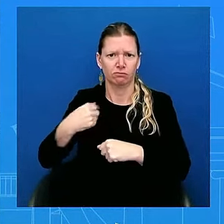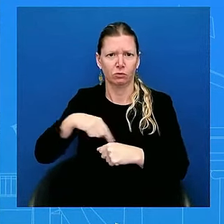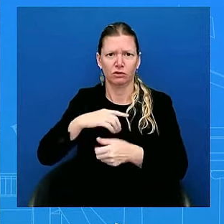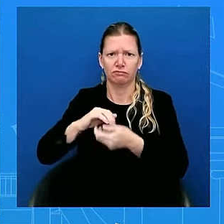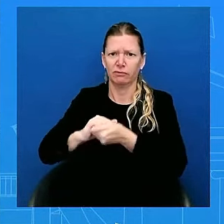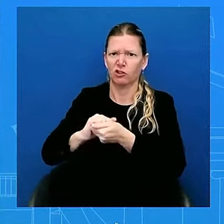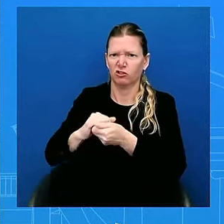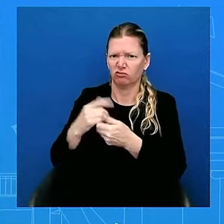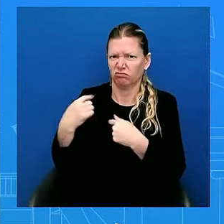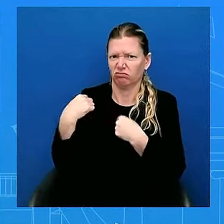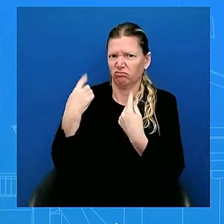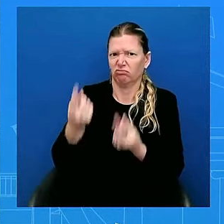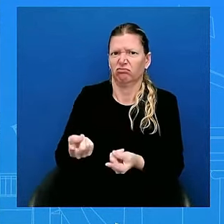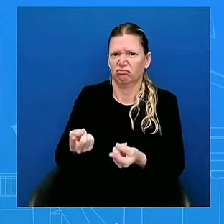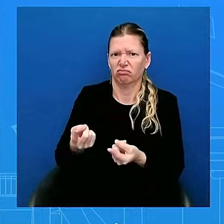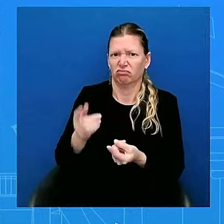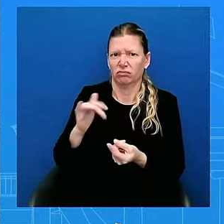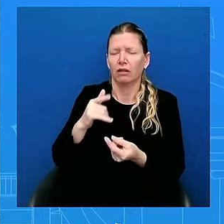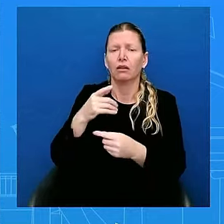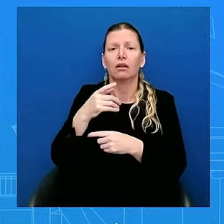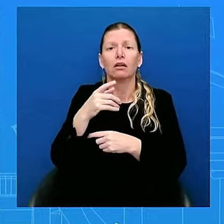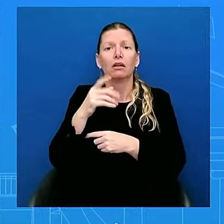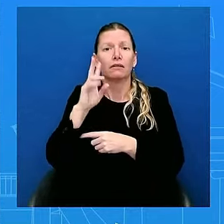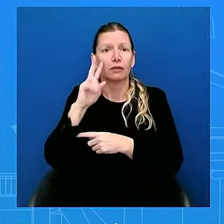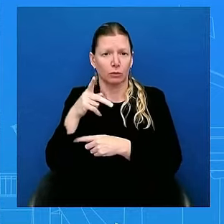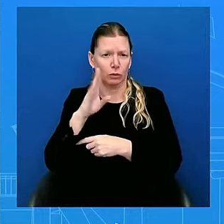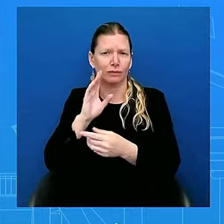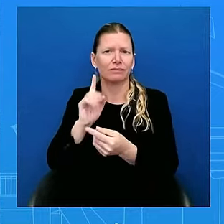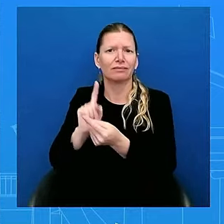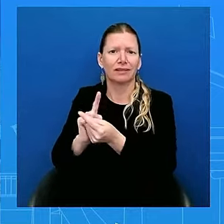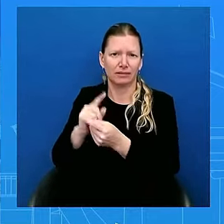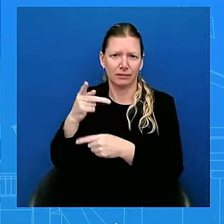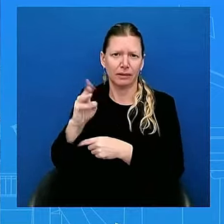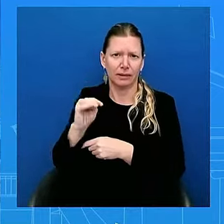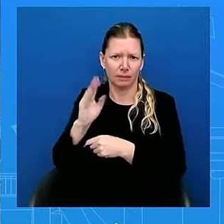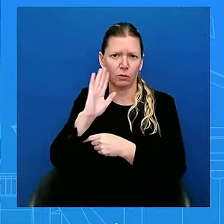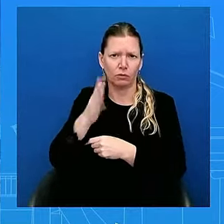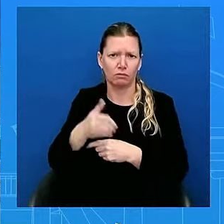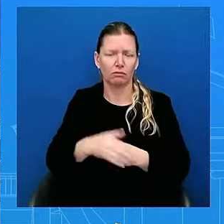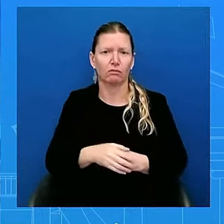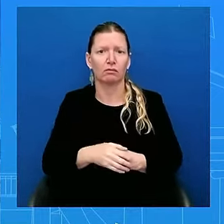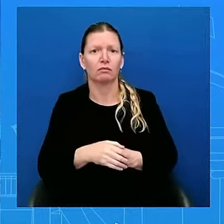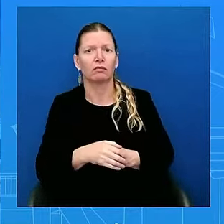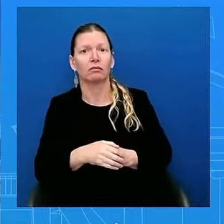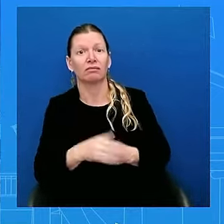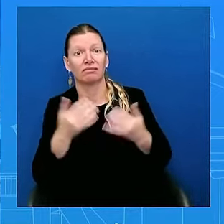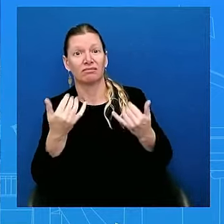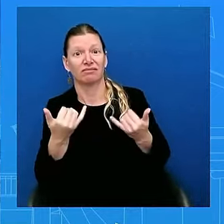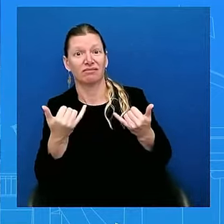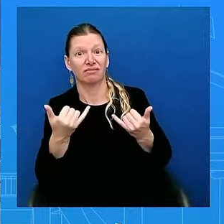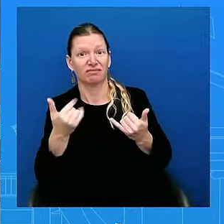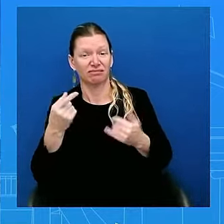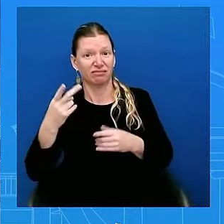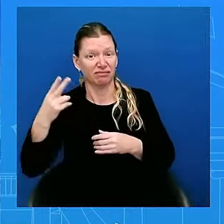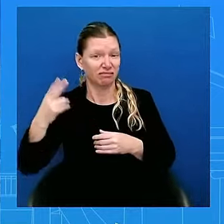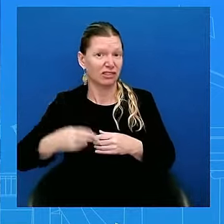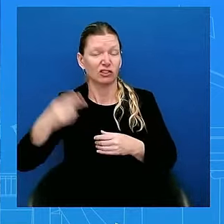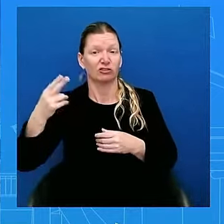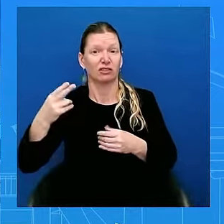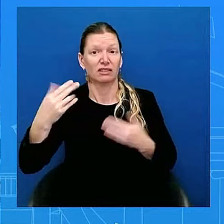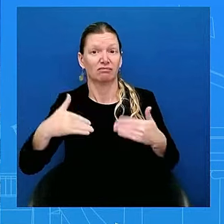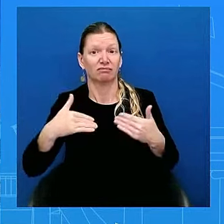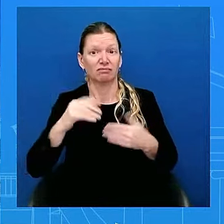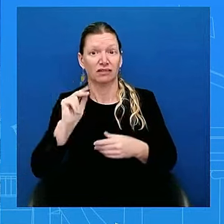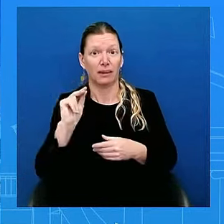Given the historic nature of Kamala Harris being the top of the ticket, does the President have